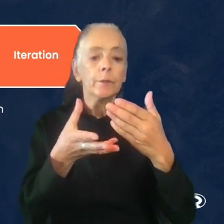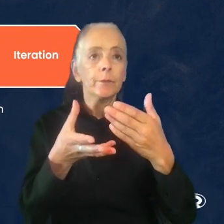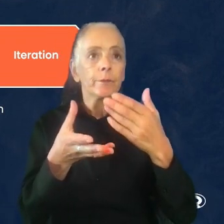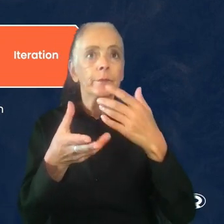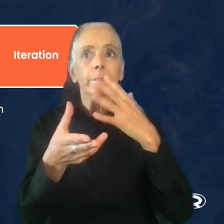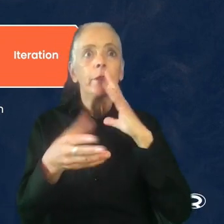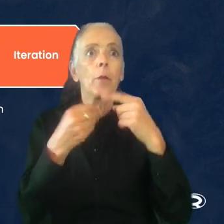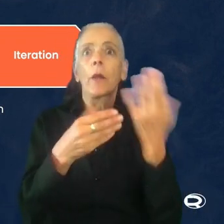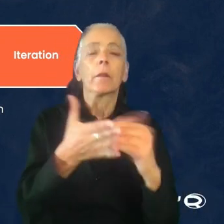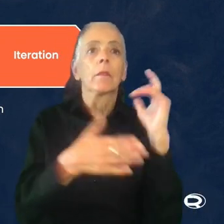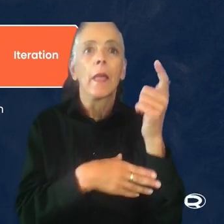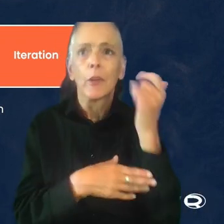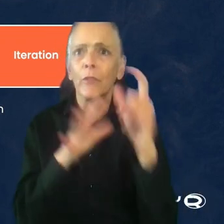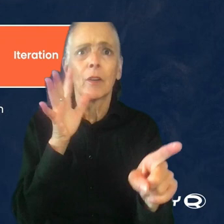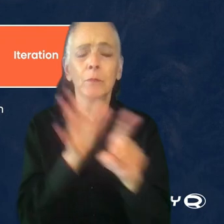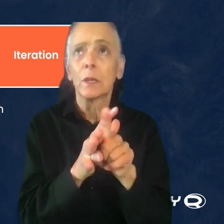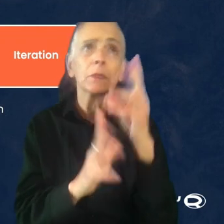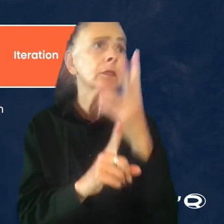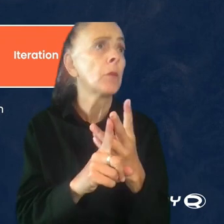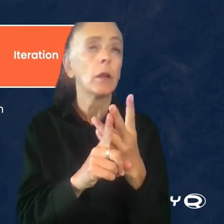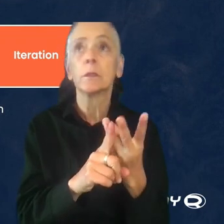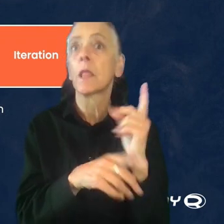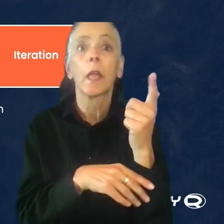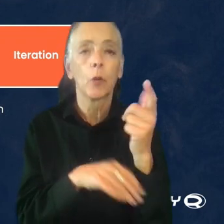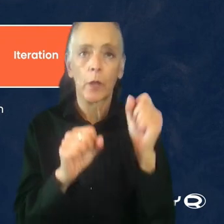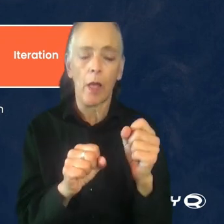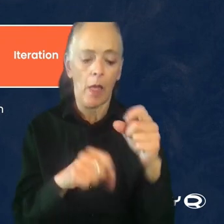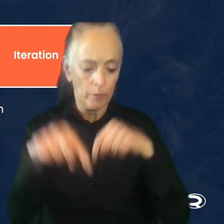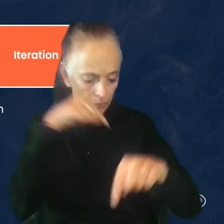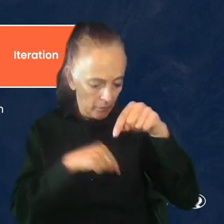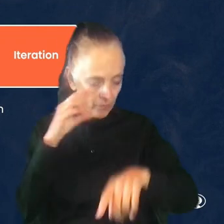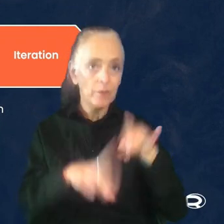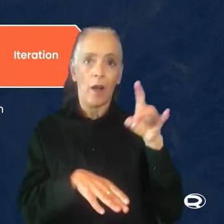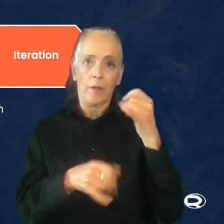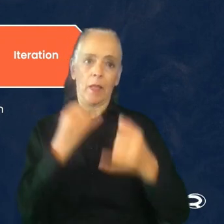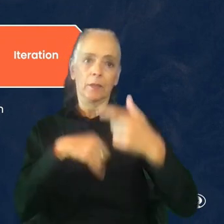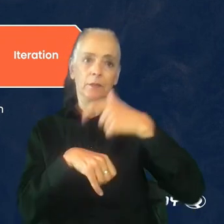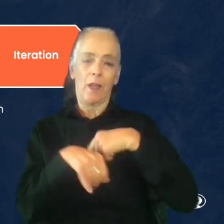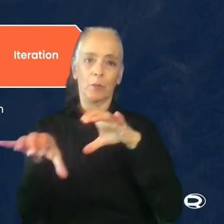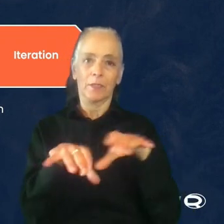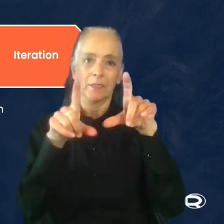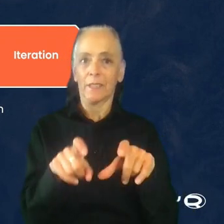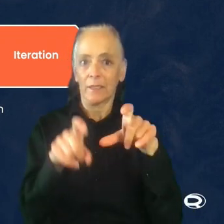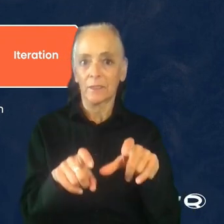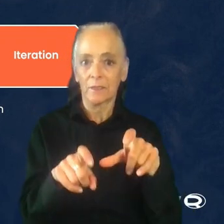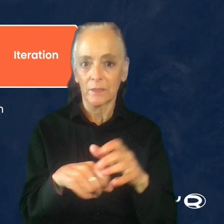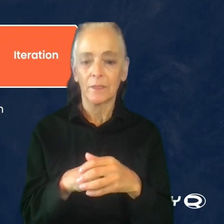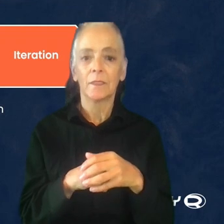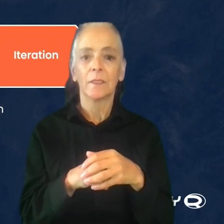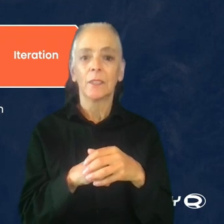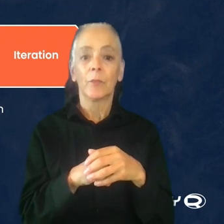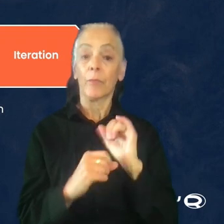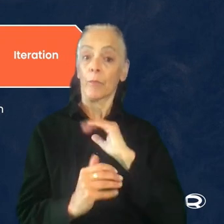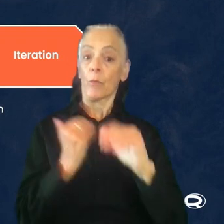same issue is occurring six months later, we can easily retrace back to the last time it was tested. And in the process, there